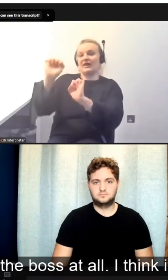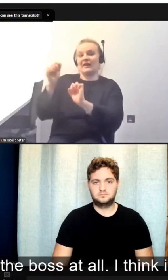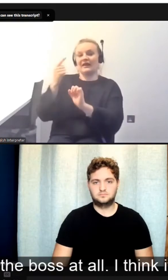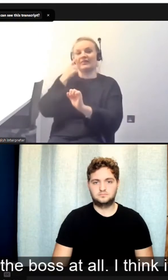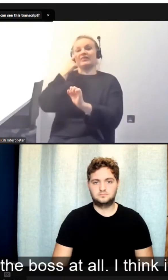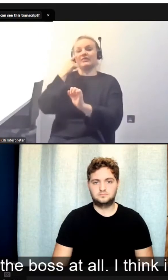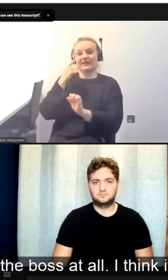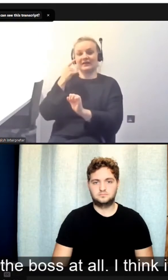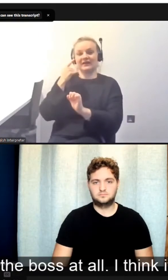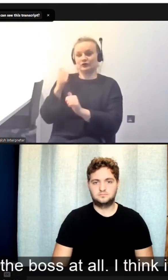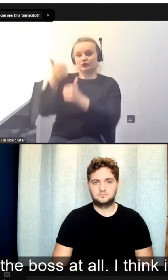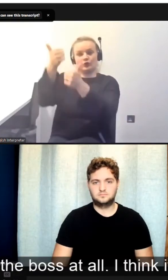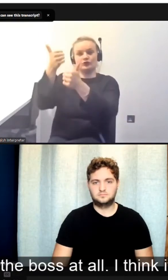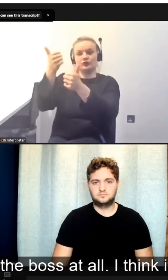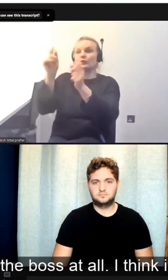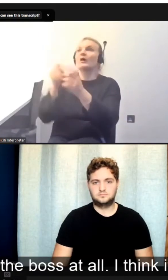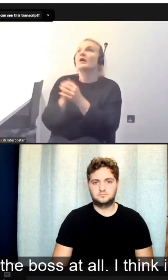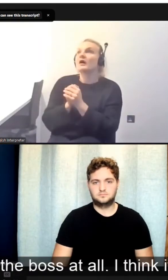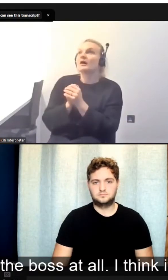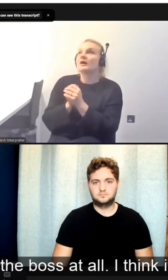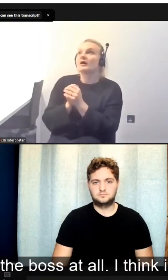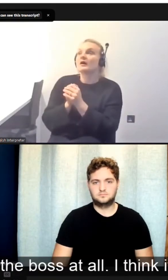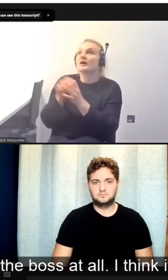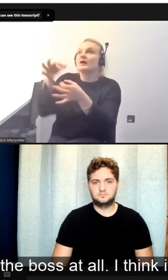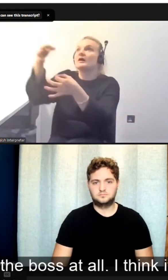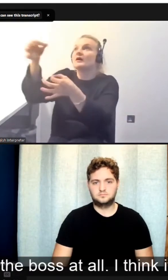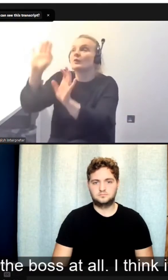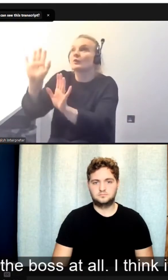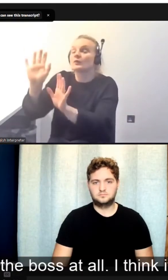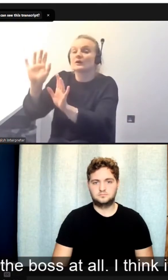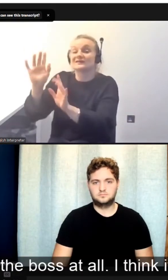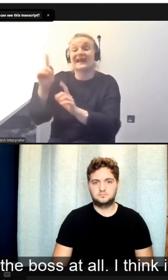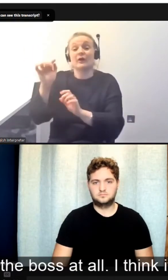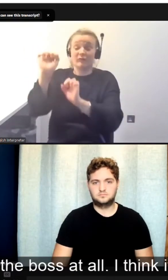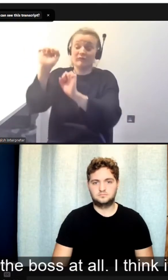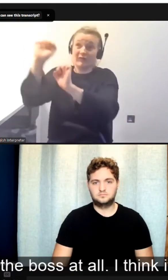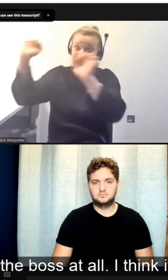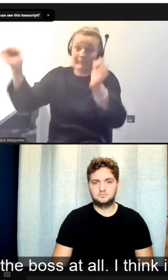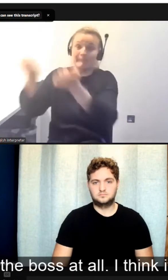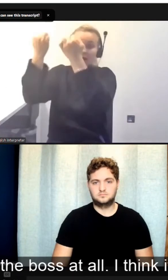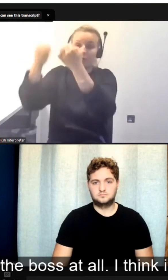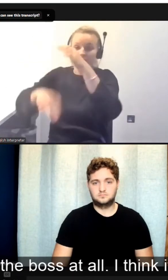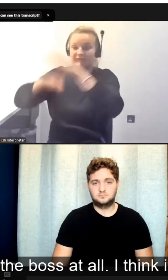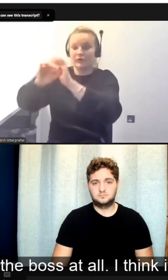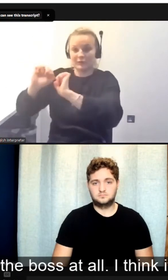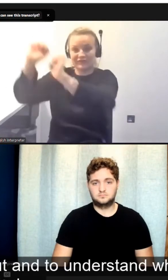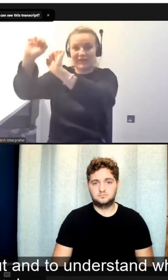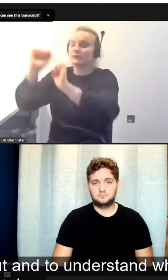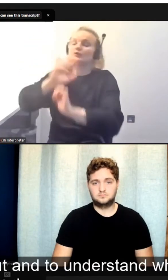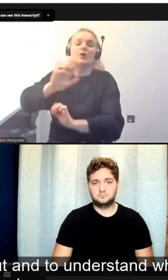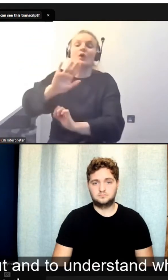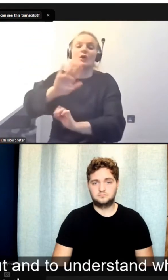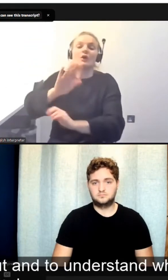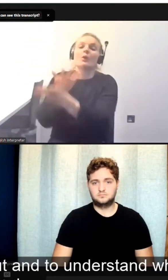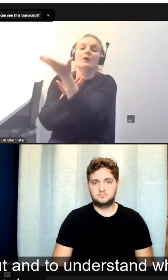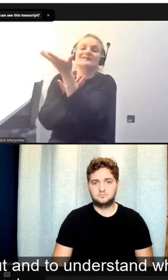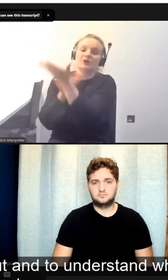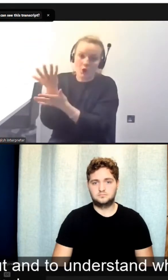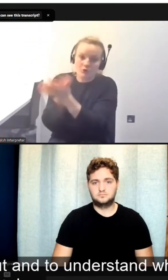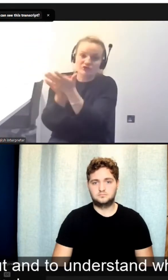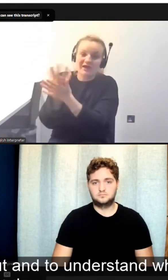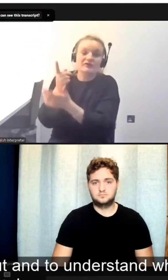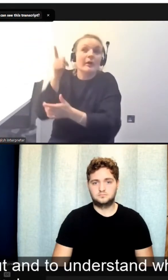good. Now, I don't think the power is all with the boss at all. I think it's a it's a negotiation, but we're always